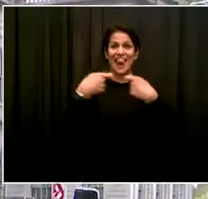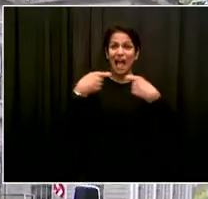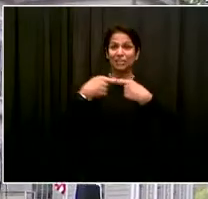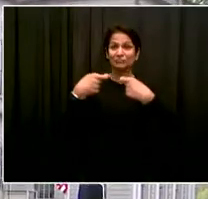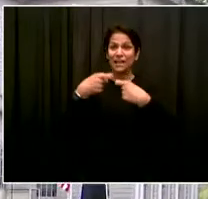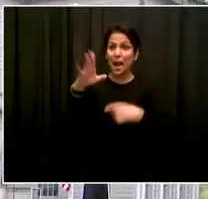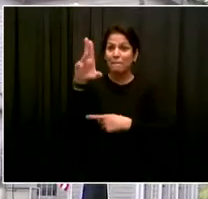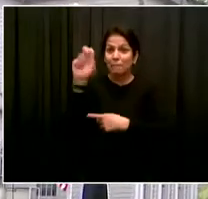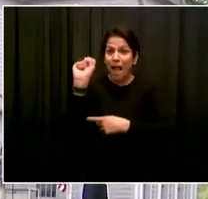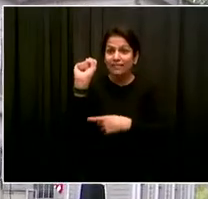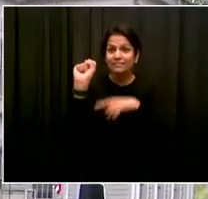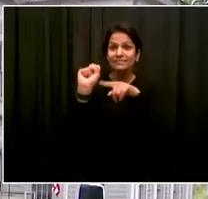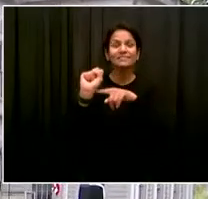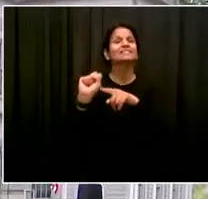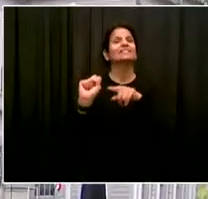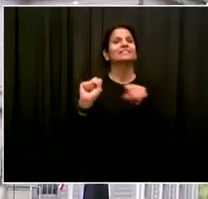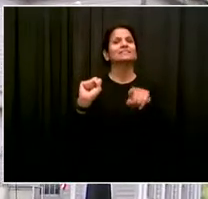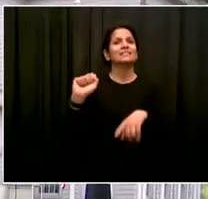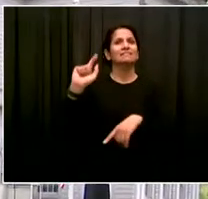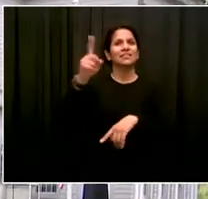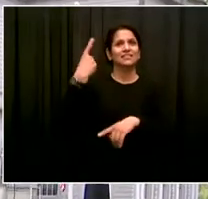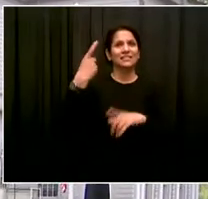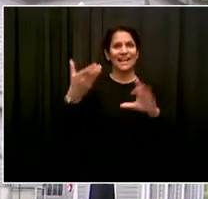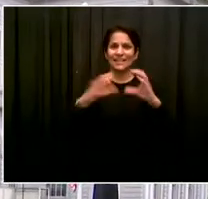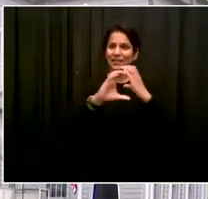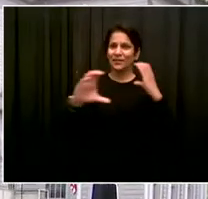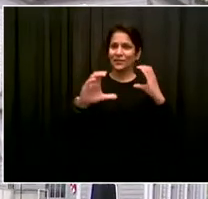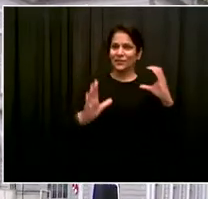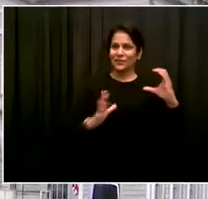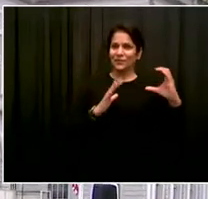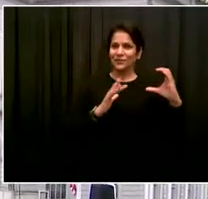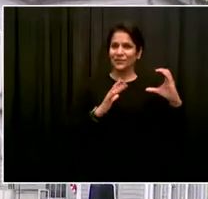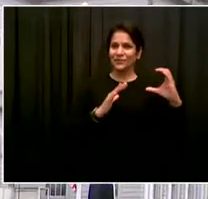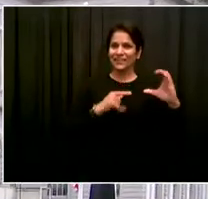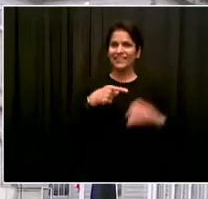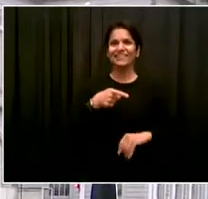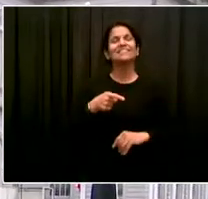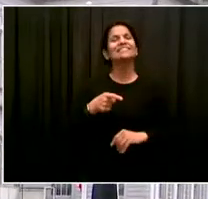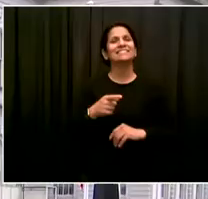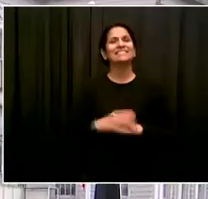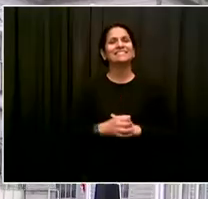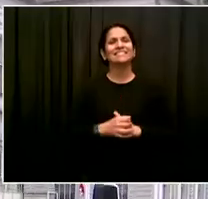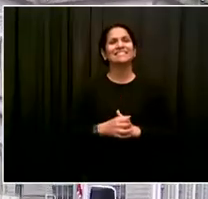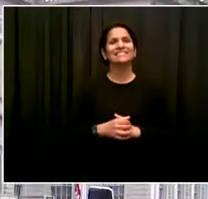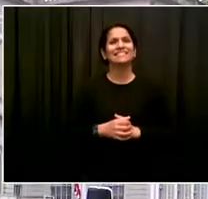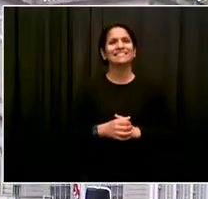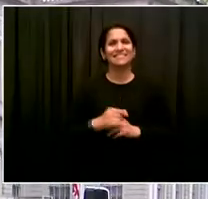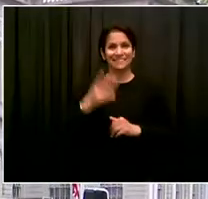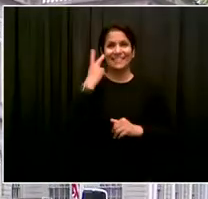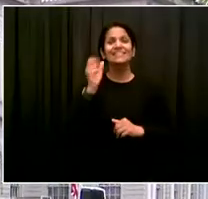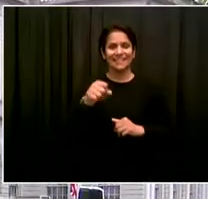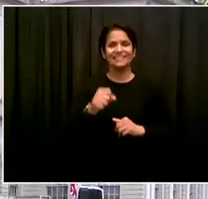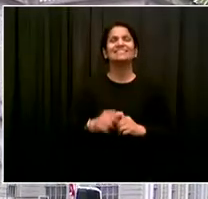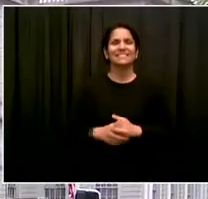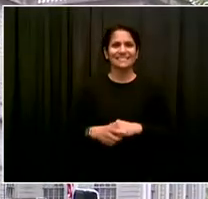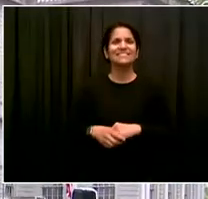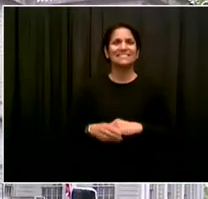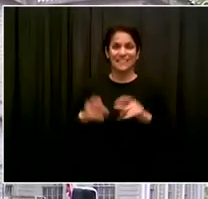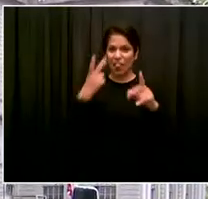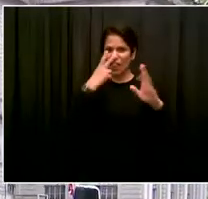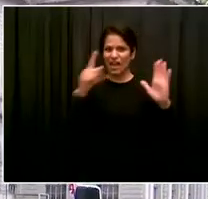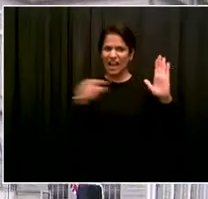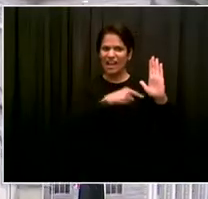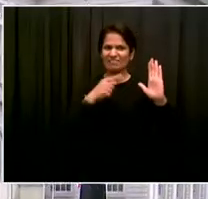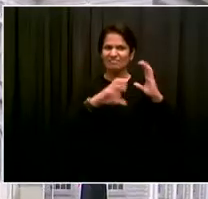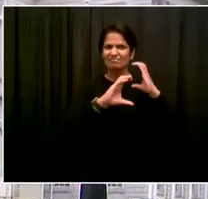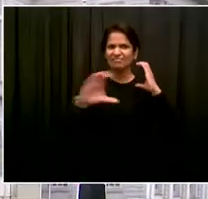important investment in New York City, such an important investment in New York City public schools and more importantly so much so much of an important